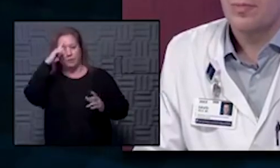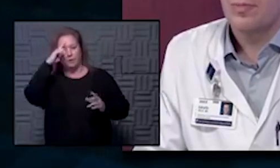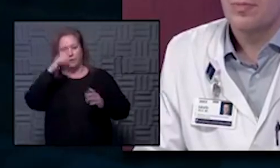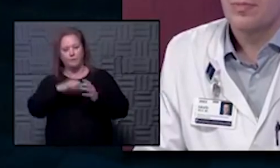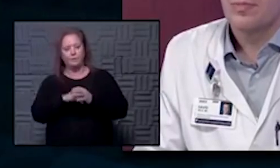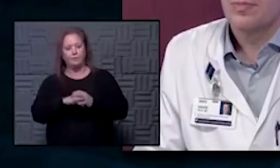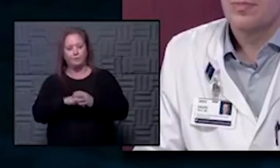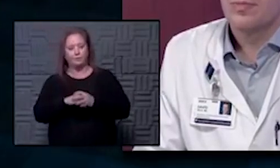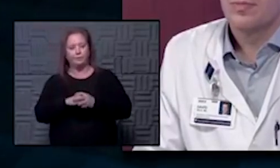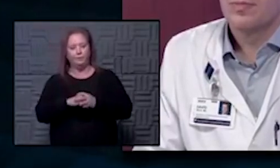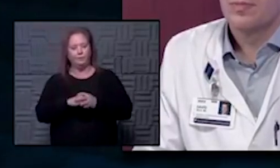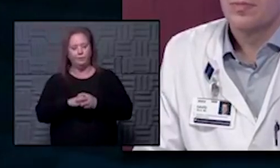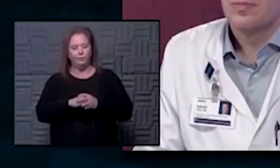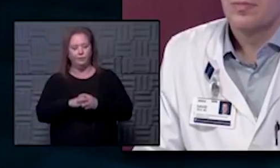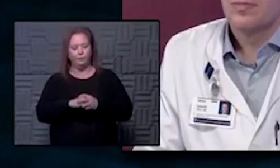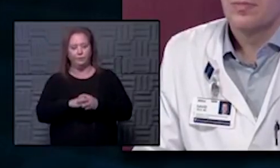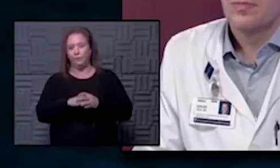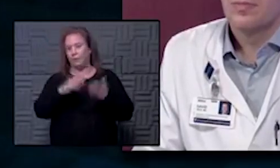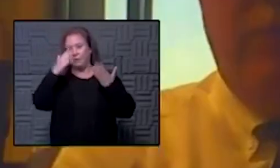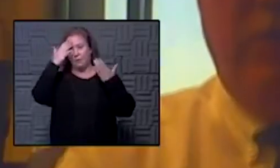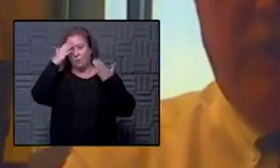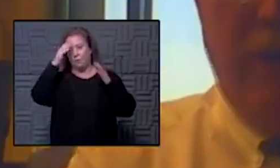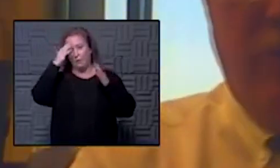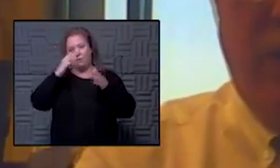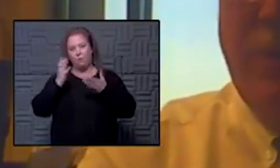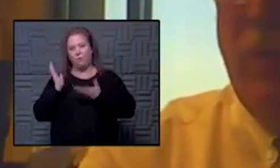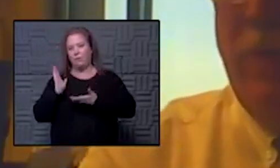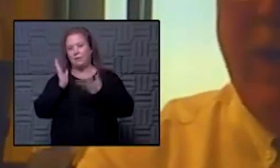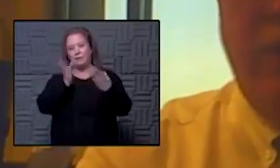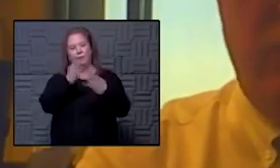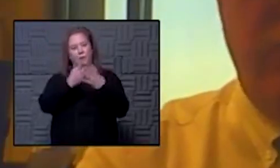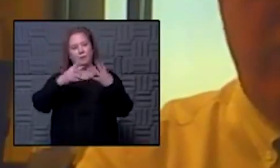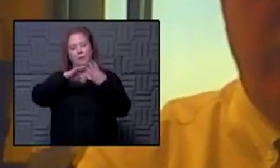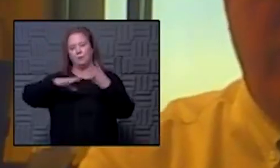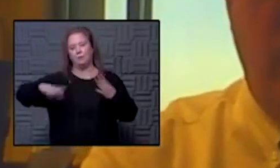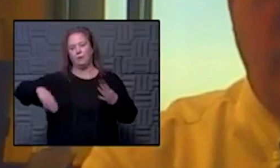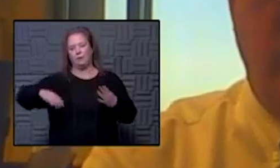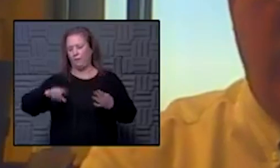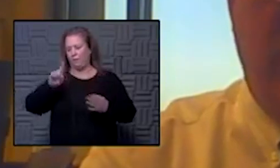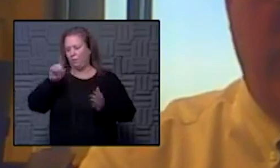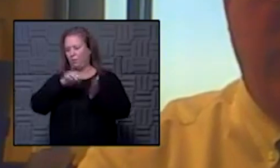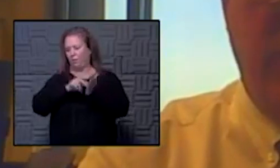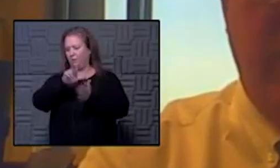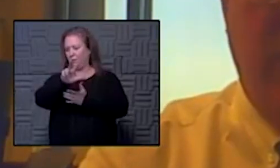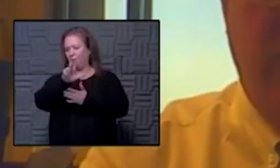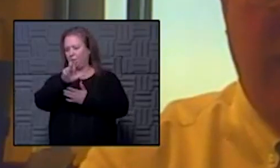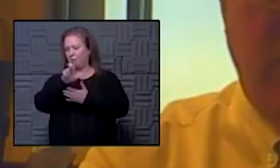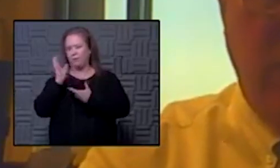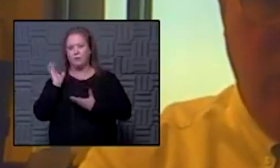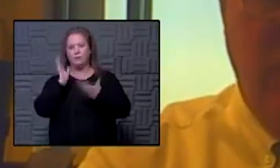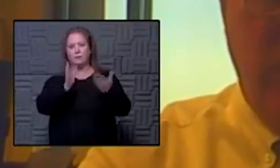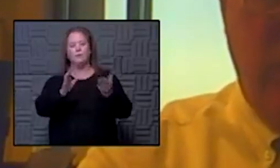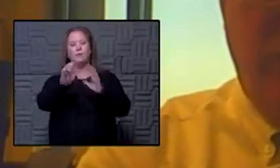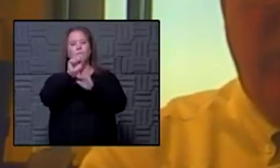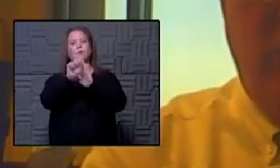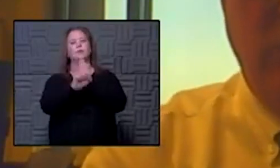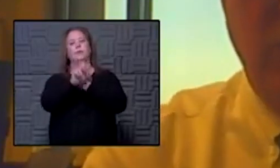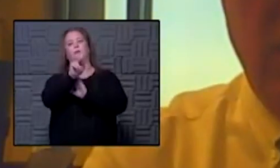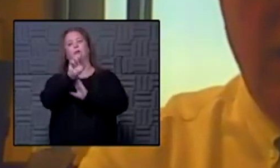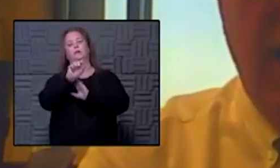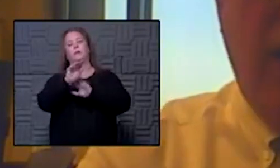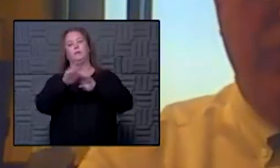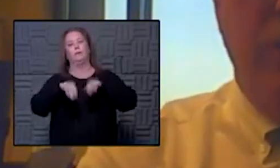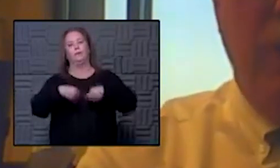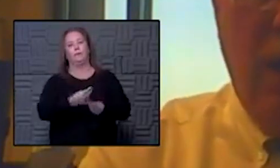we don't know exactly the delivery schedule i think we've had 1300 doses delivered to the state of kansas and we've distributed